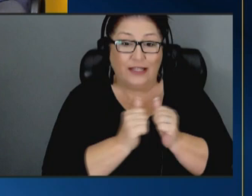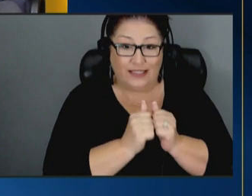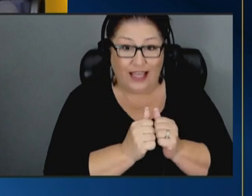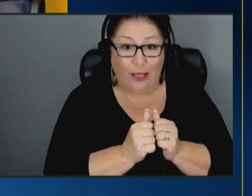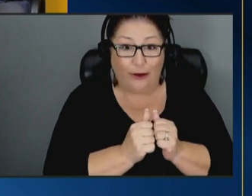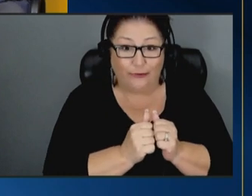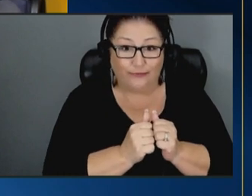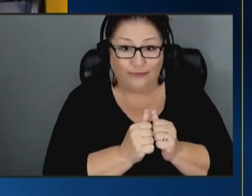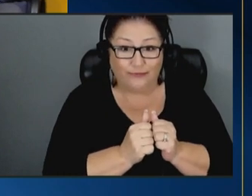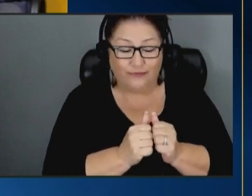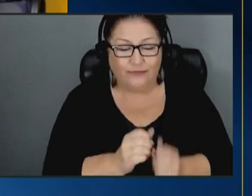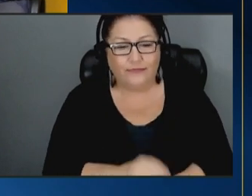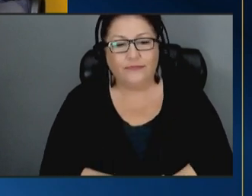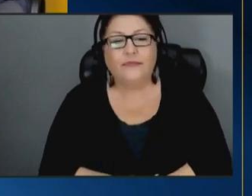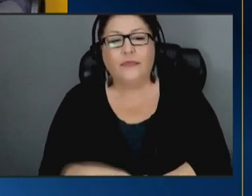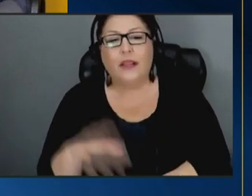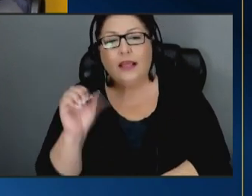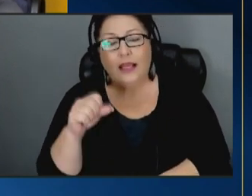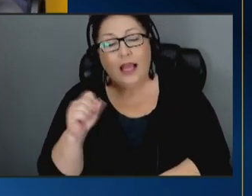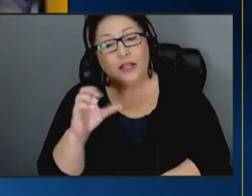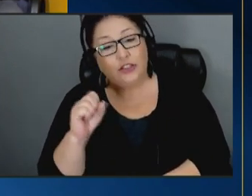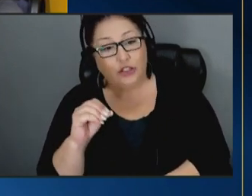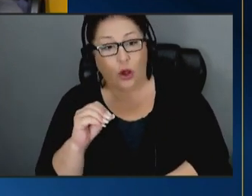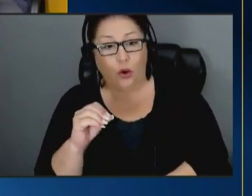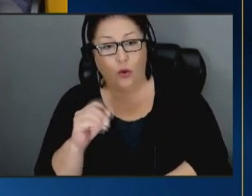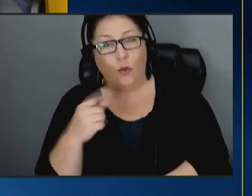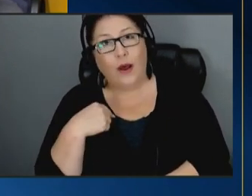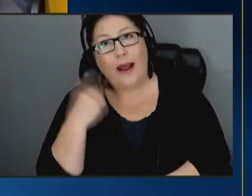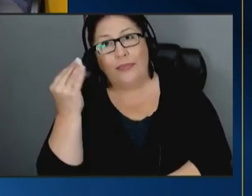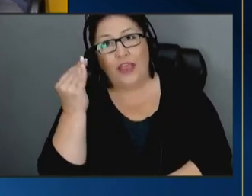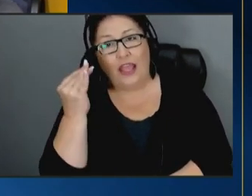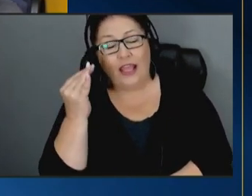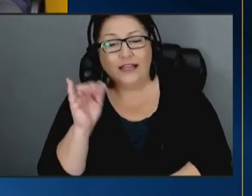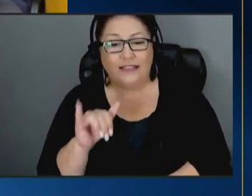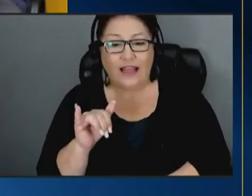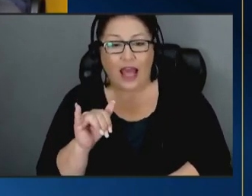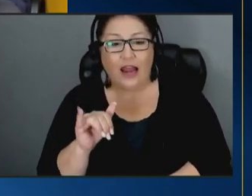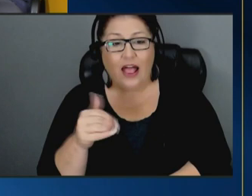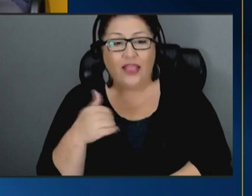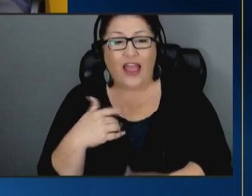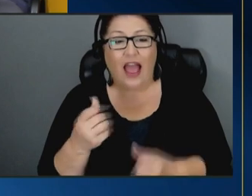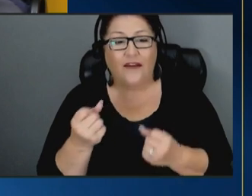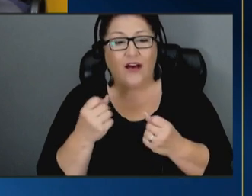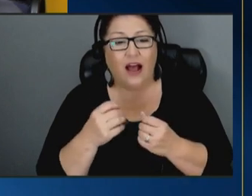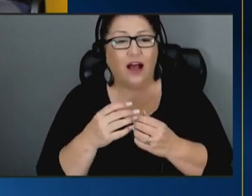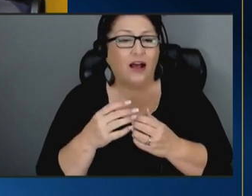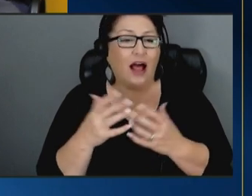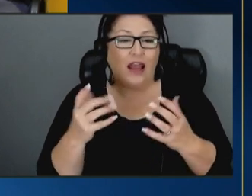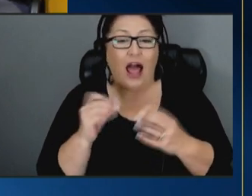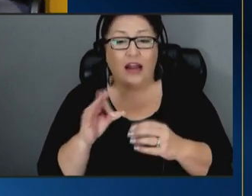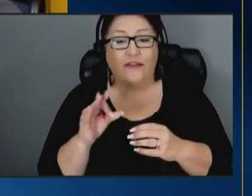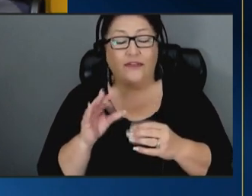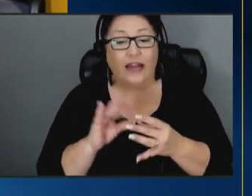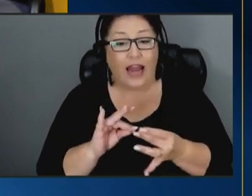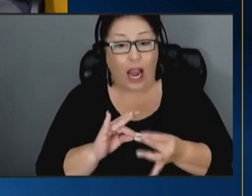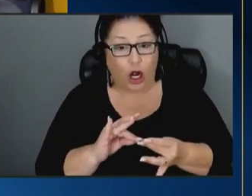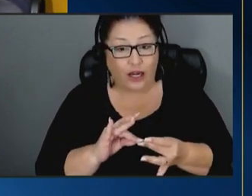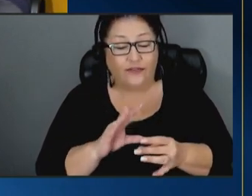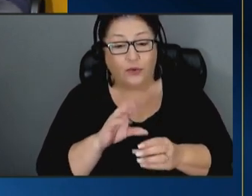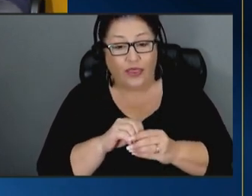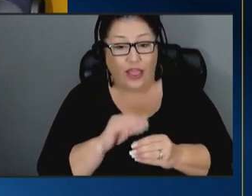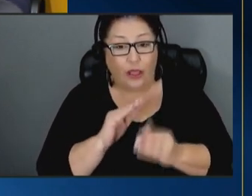um yeah so what i'm sitting here thinking is that there are lots of um narratives in the community